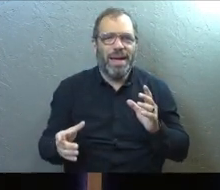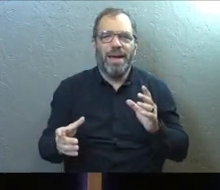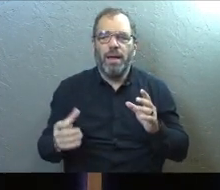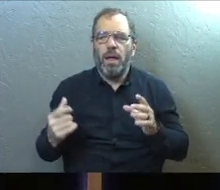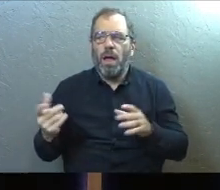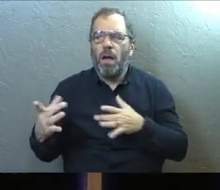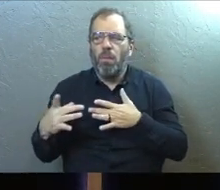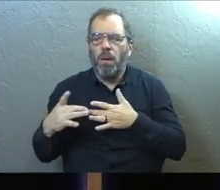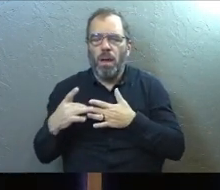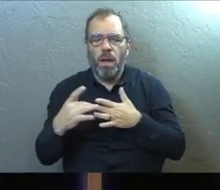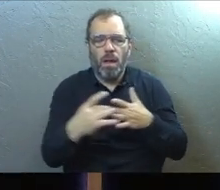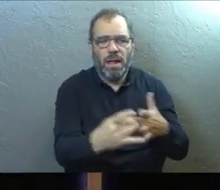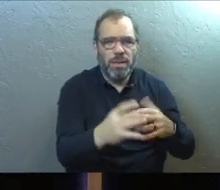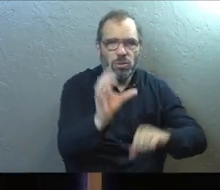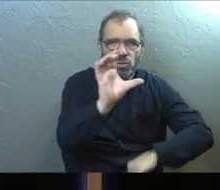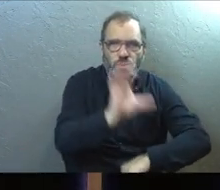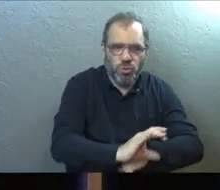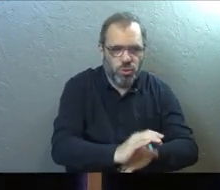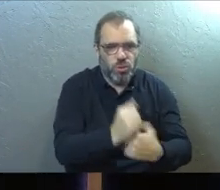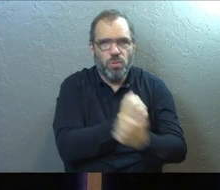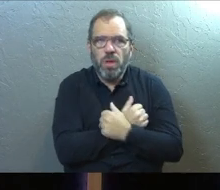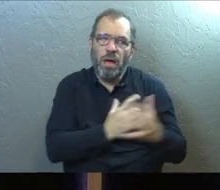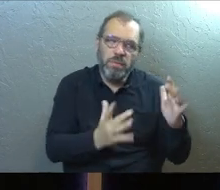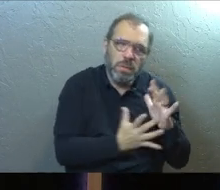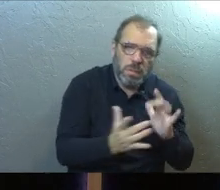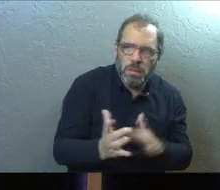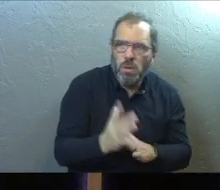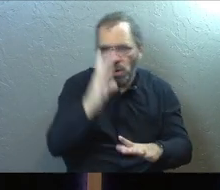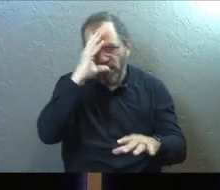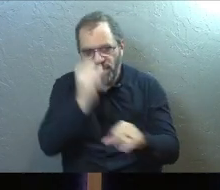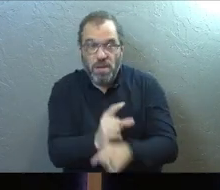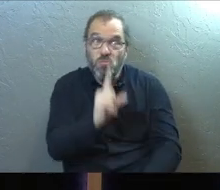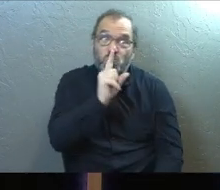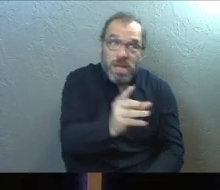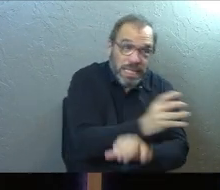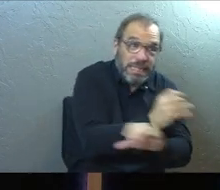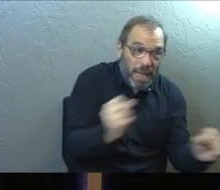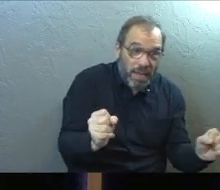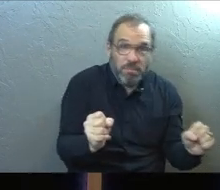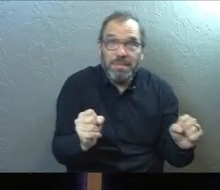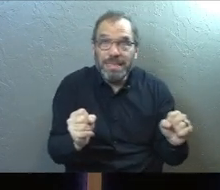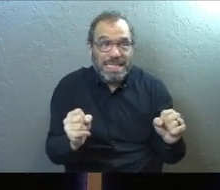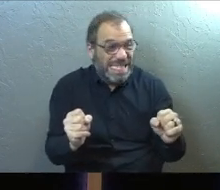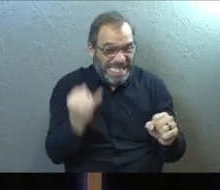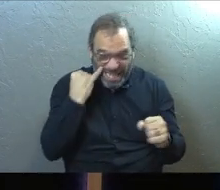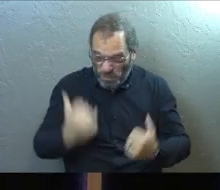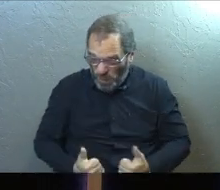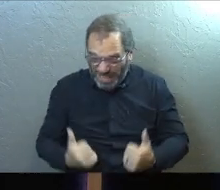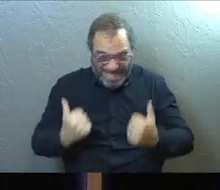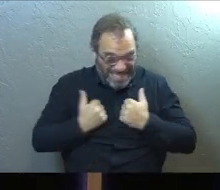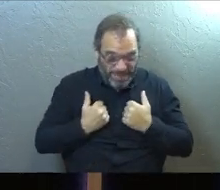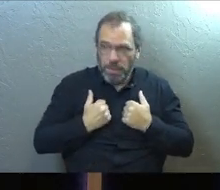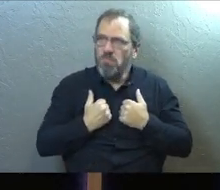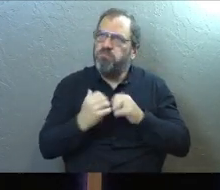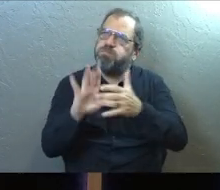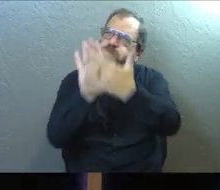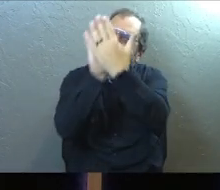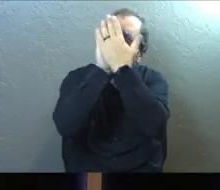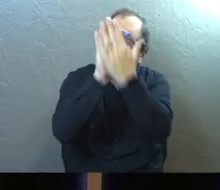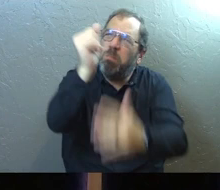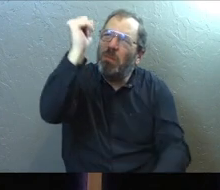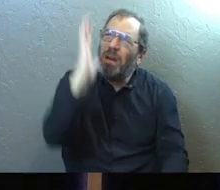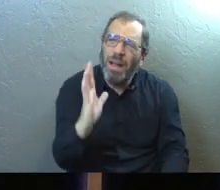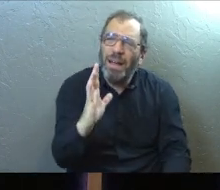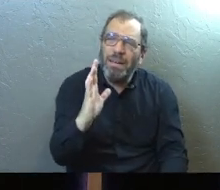been led to believe that if you're in the church, if you love Jesus, if you're in the faith, if you're really saved, if you're living the deeper life with